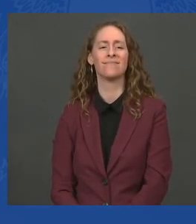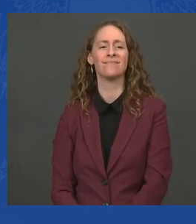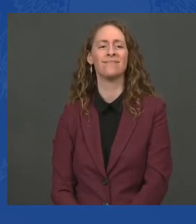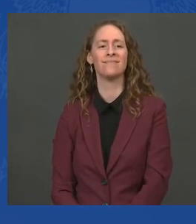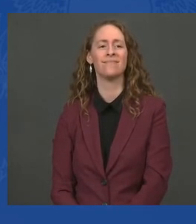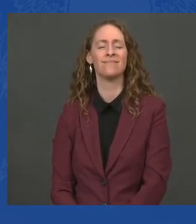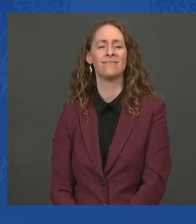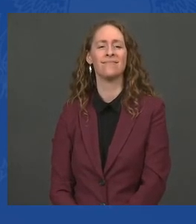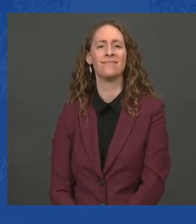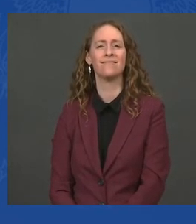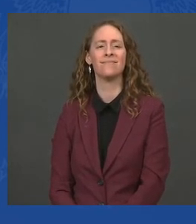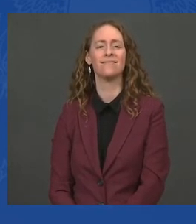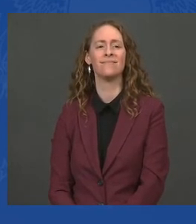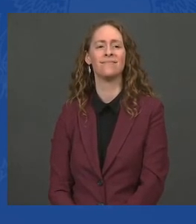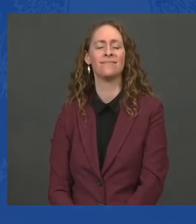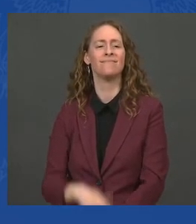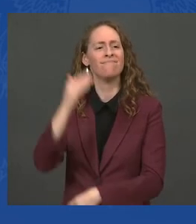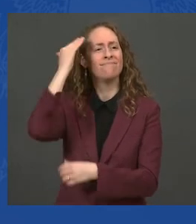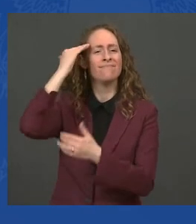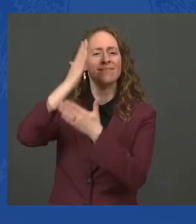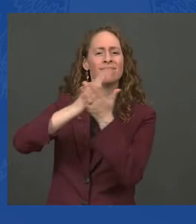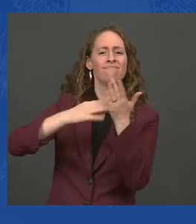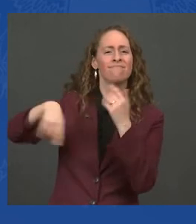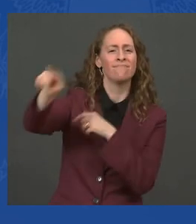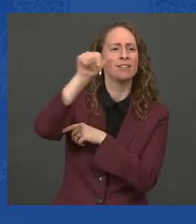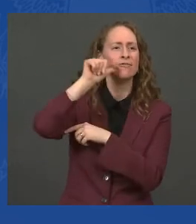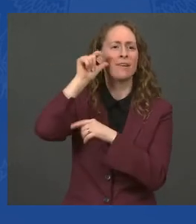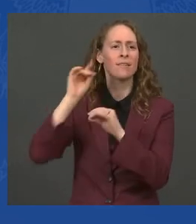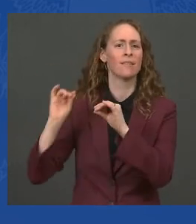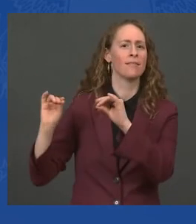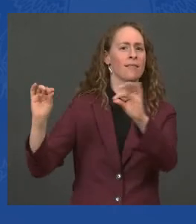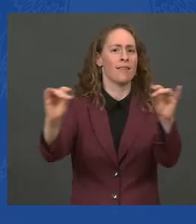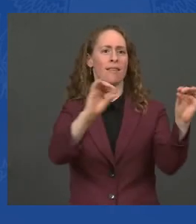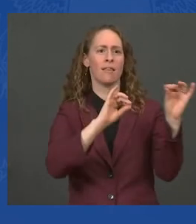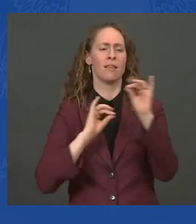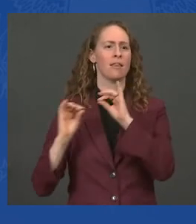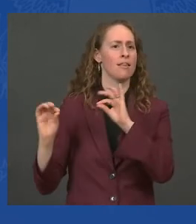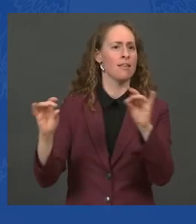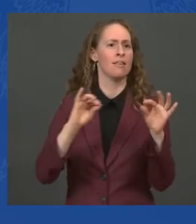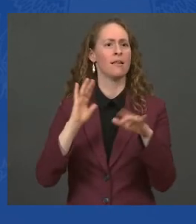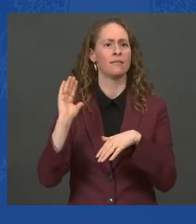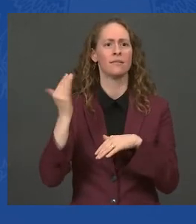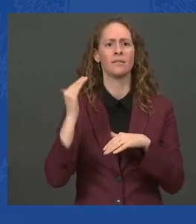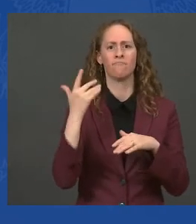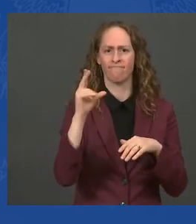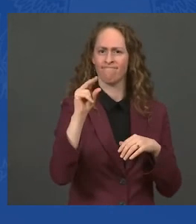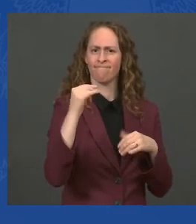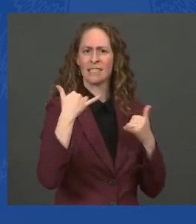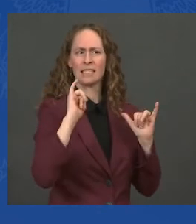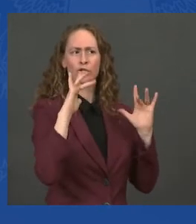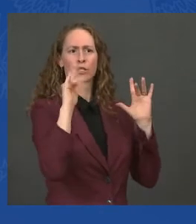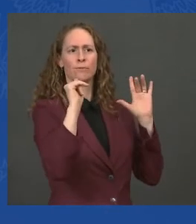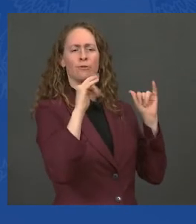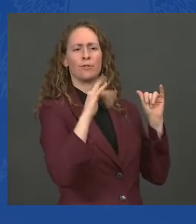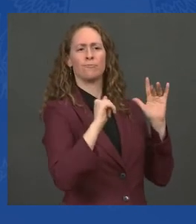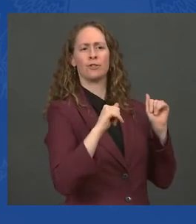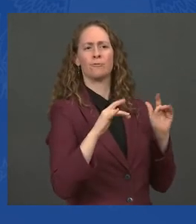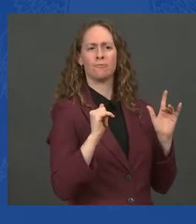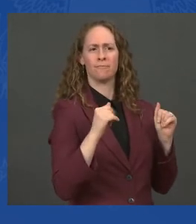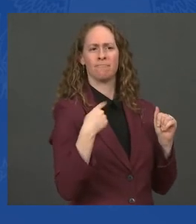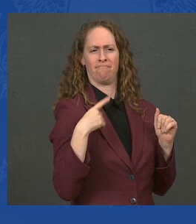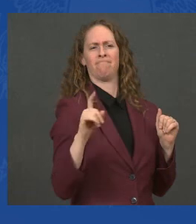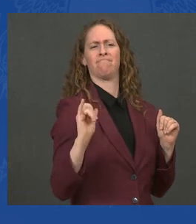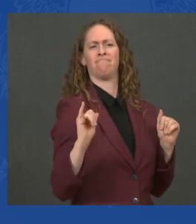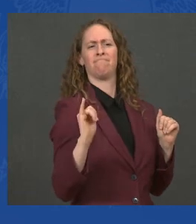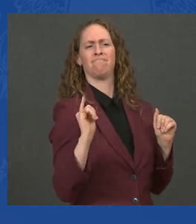They're old empty shelves, but it doesn't matter. But go back and take a look at some of those shelves again, okay? But the point is